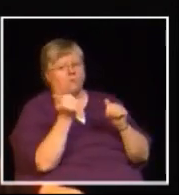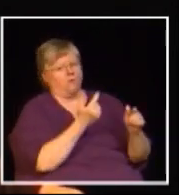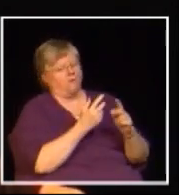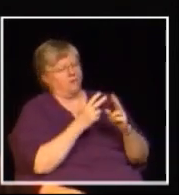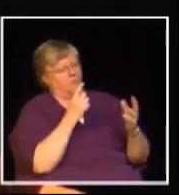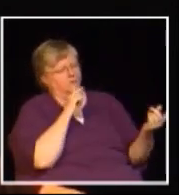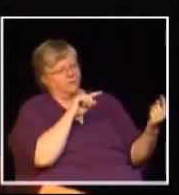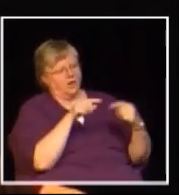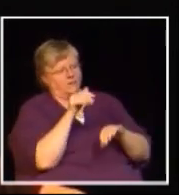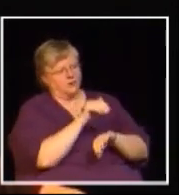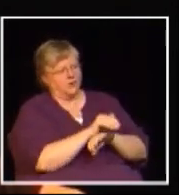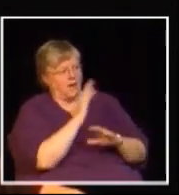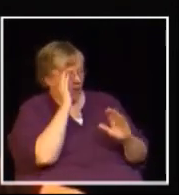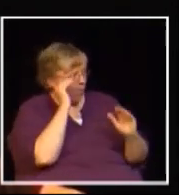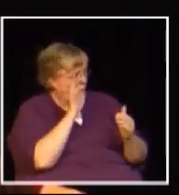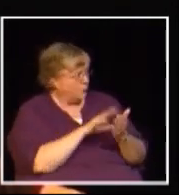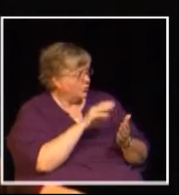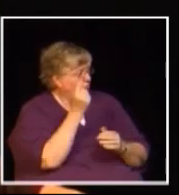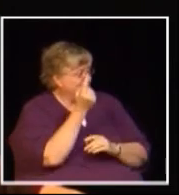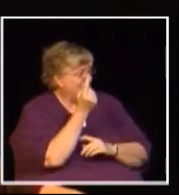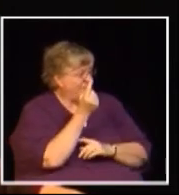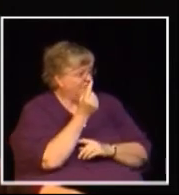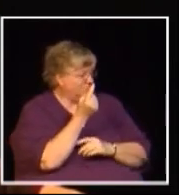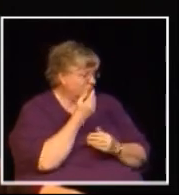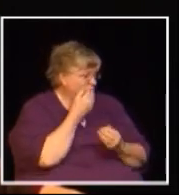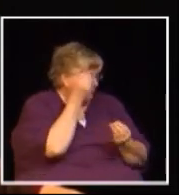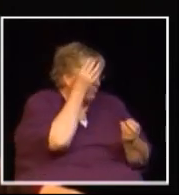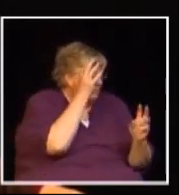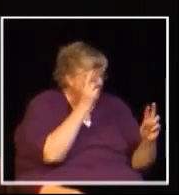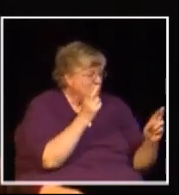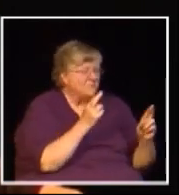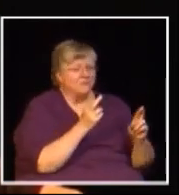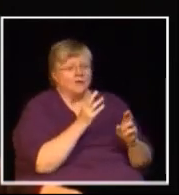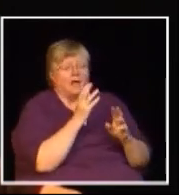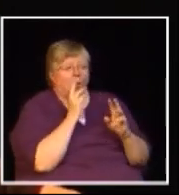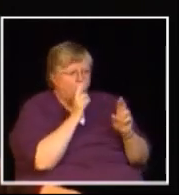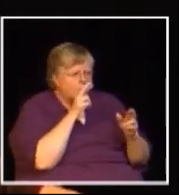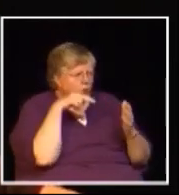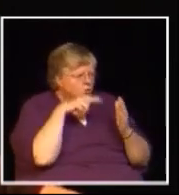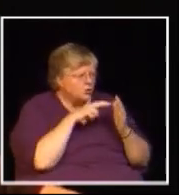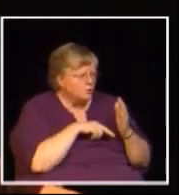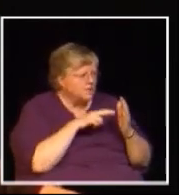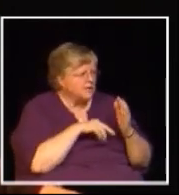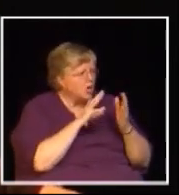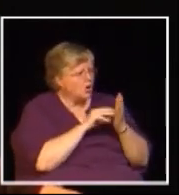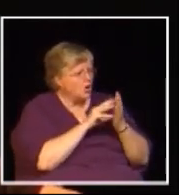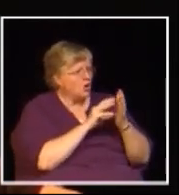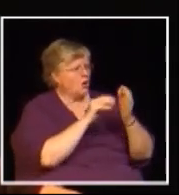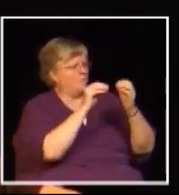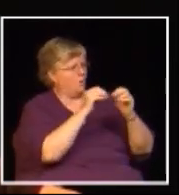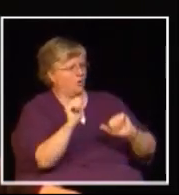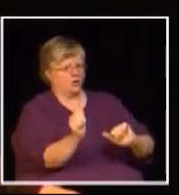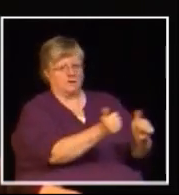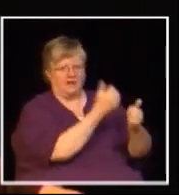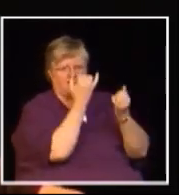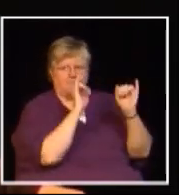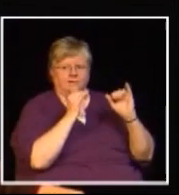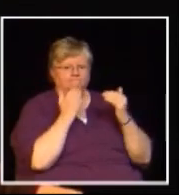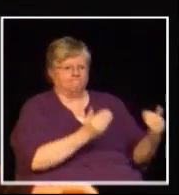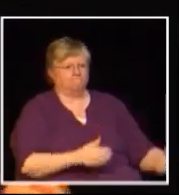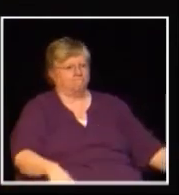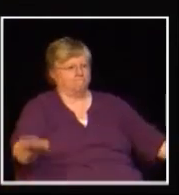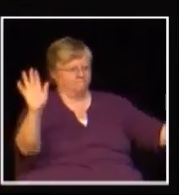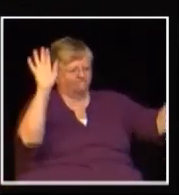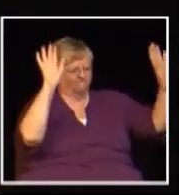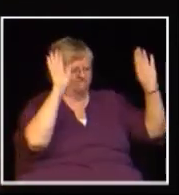you all very much for coming out this evening I hope you found this informative and I hope you will continue to pursue this issue in your own way